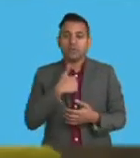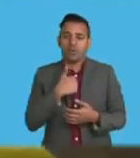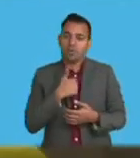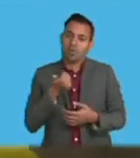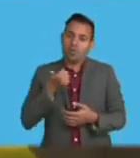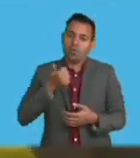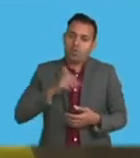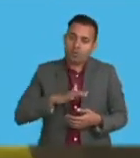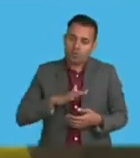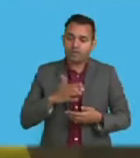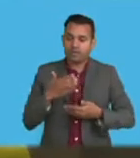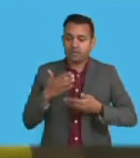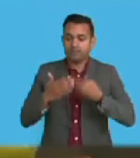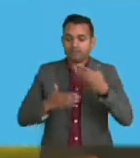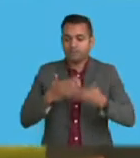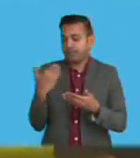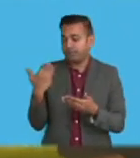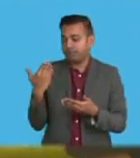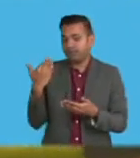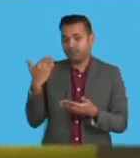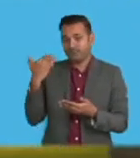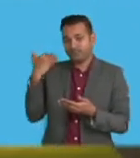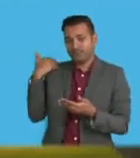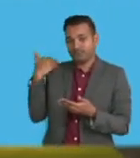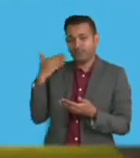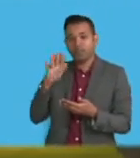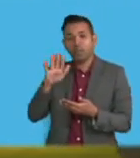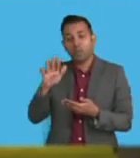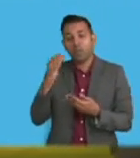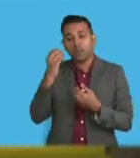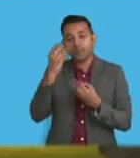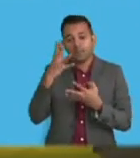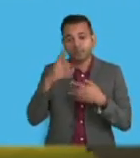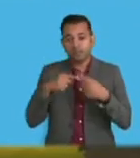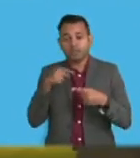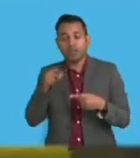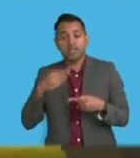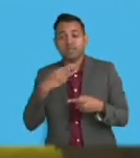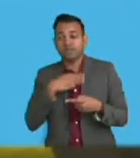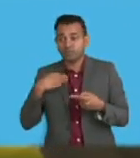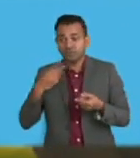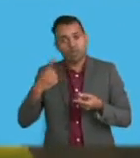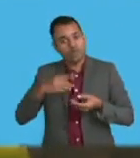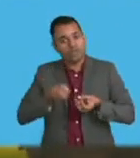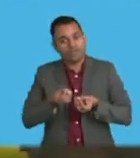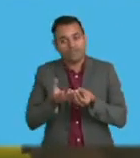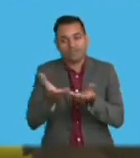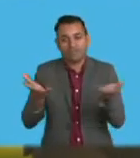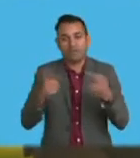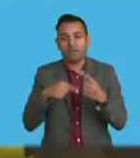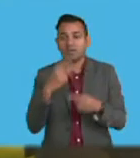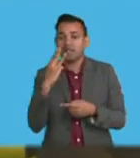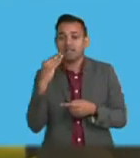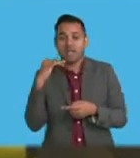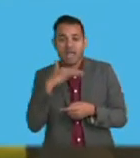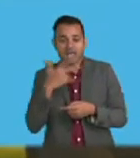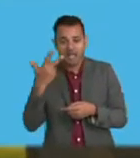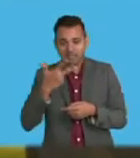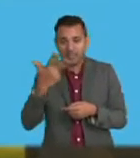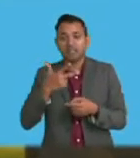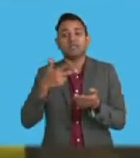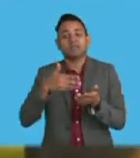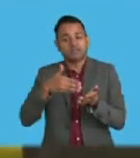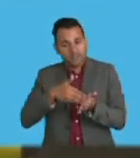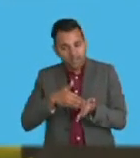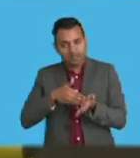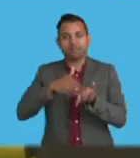just for his information, the Ministry had issued a total of 318 approval notices of this